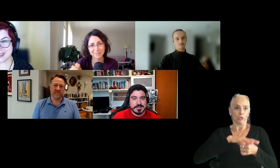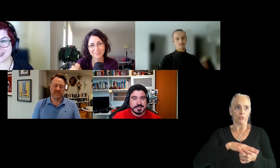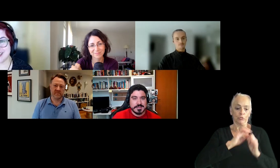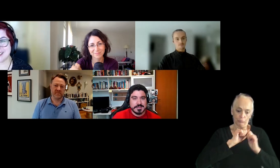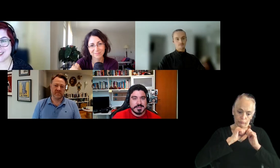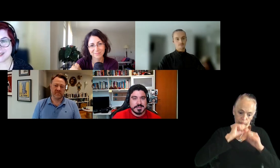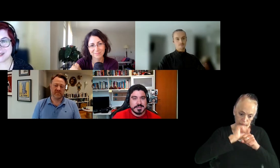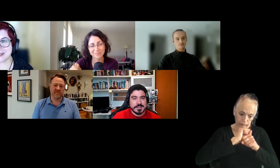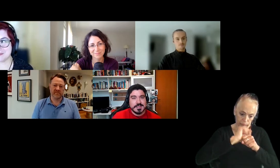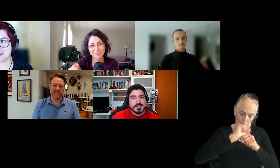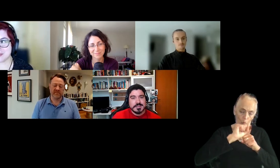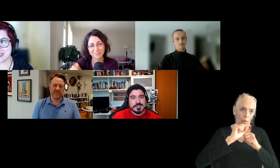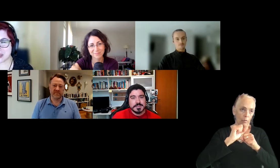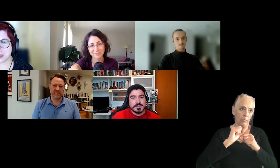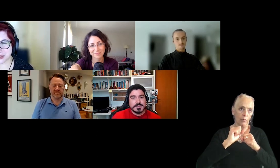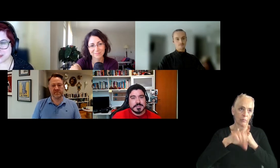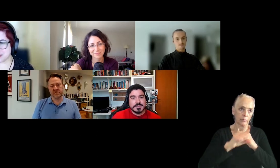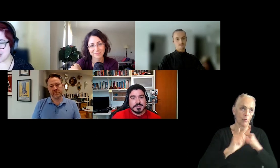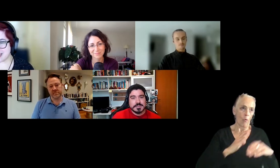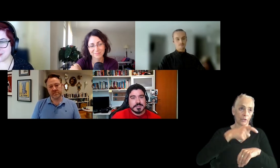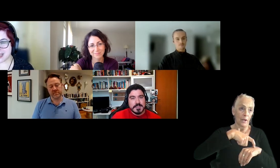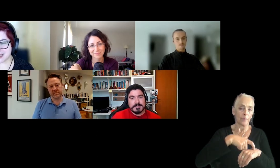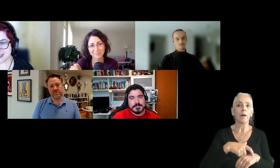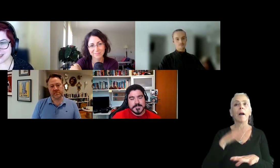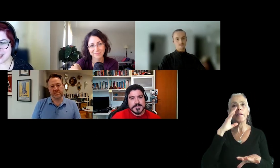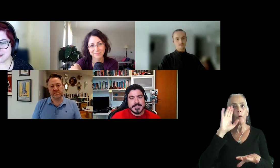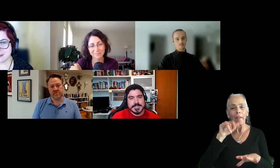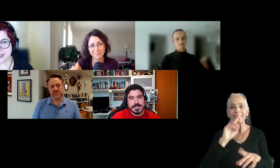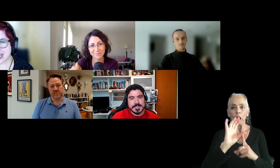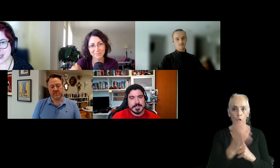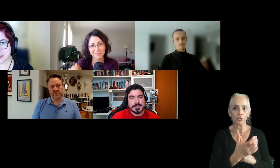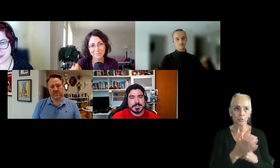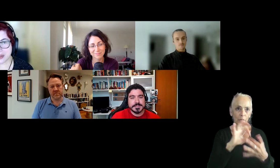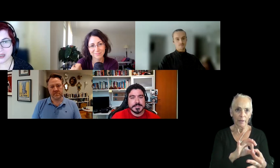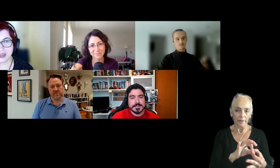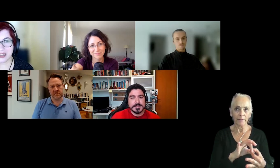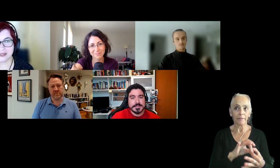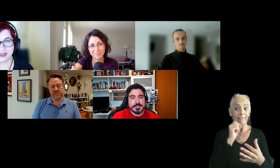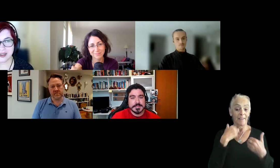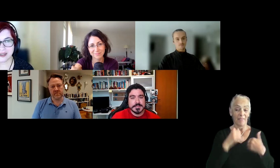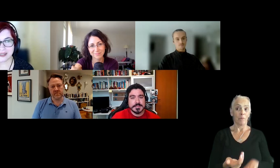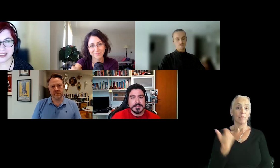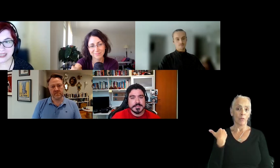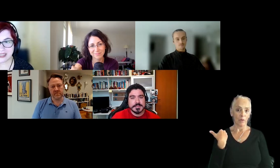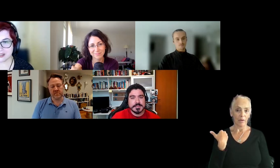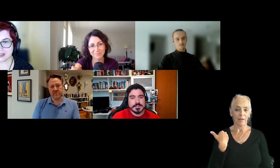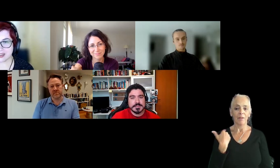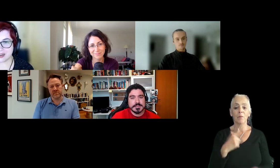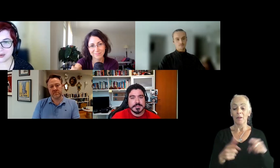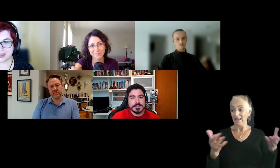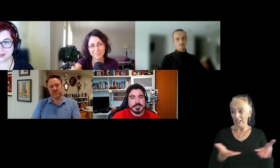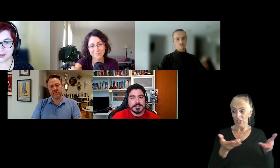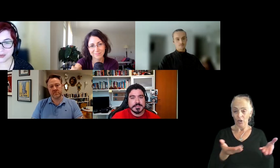just do it. So it's a cultural thing. I realized I didn't have that before and, uh, seeing here